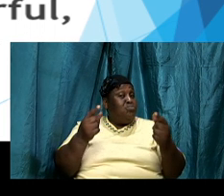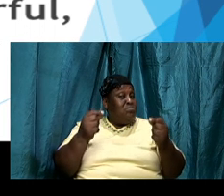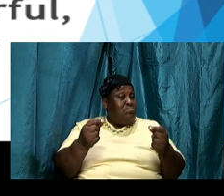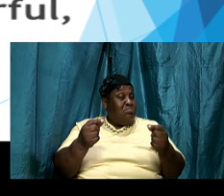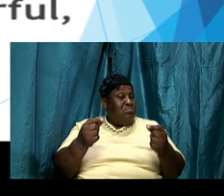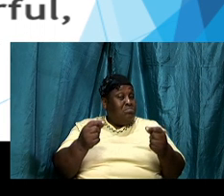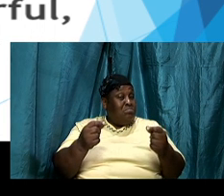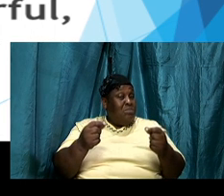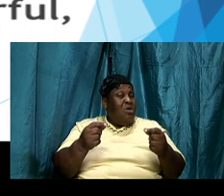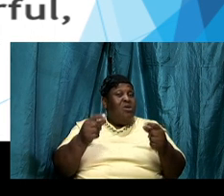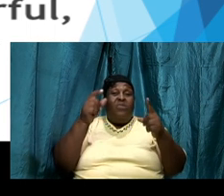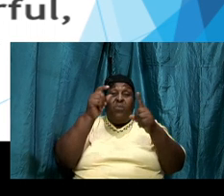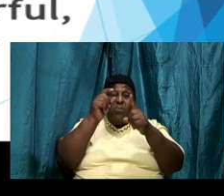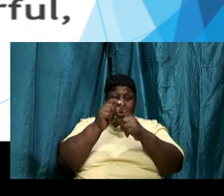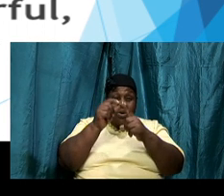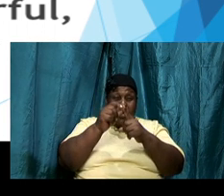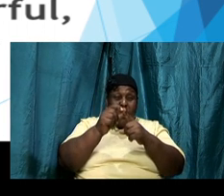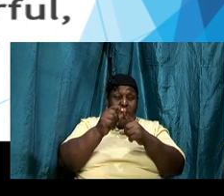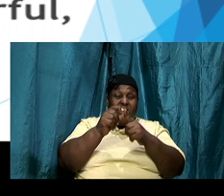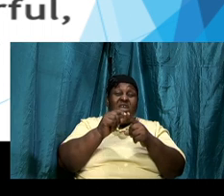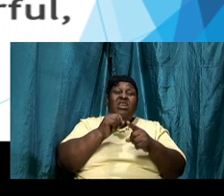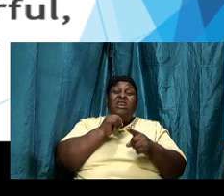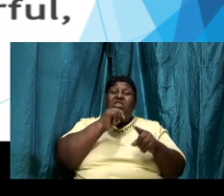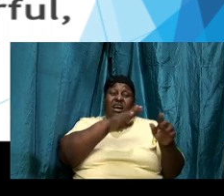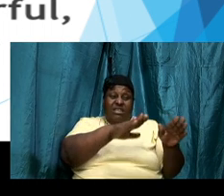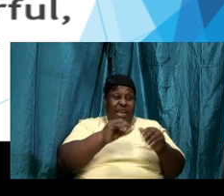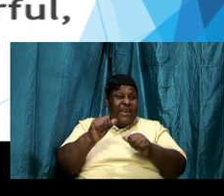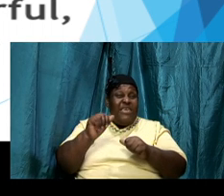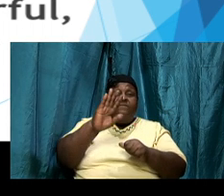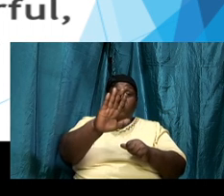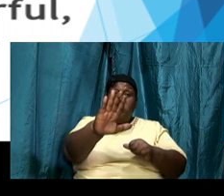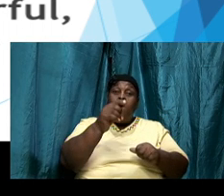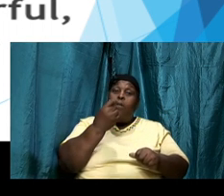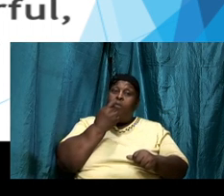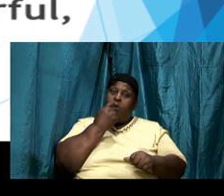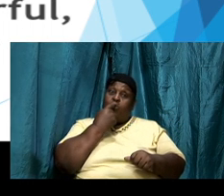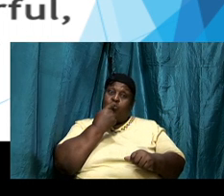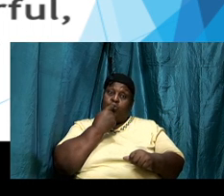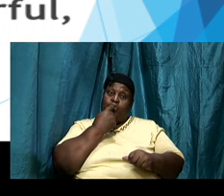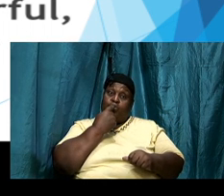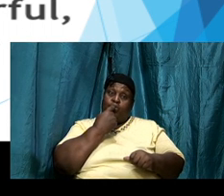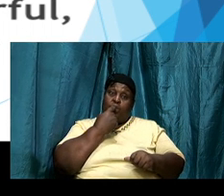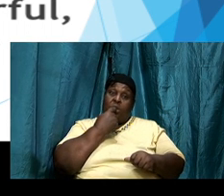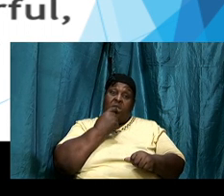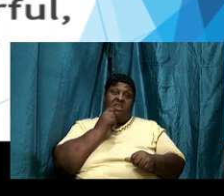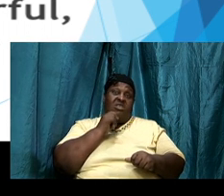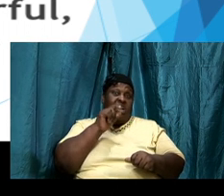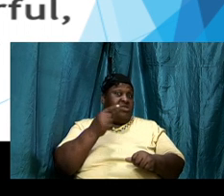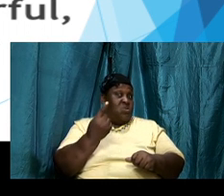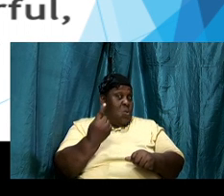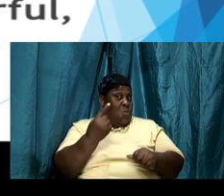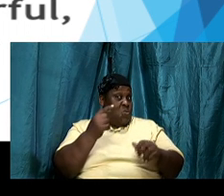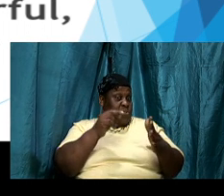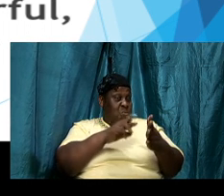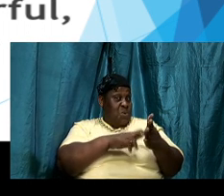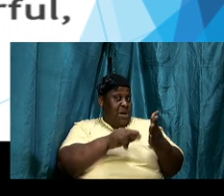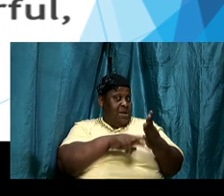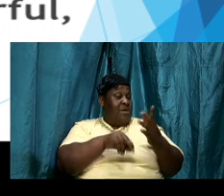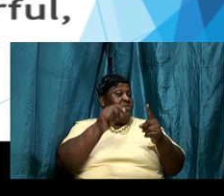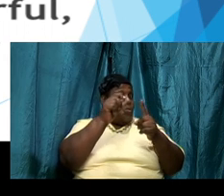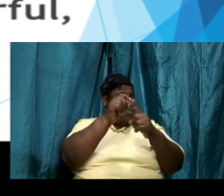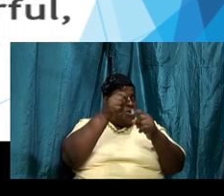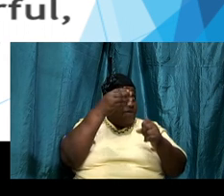the word shall not depart from your mouth so not only must you read the word